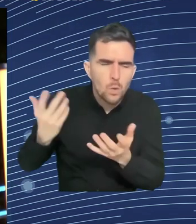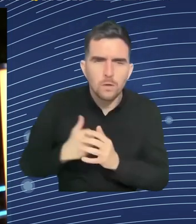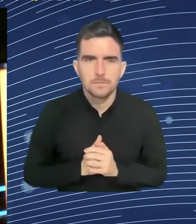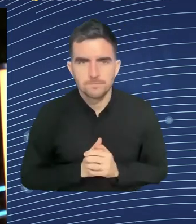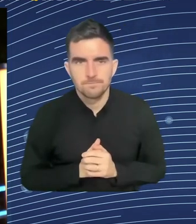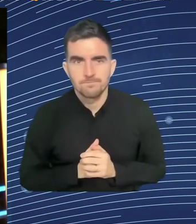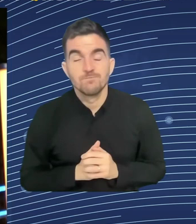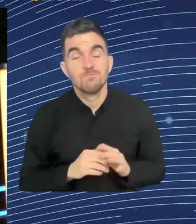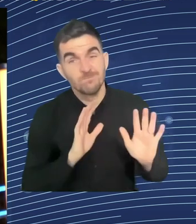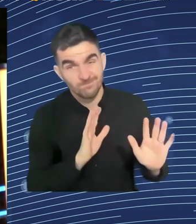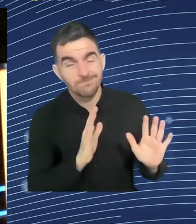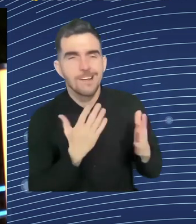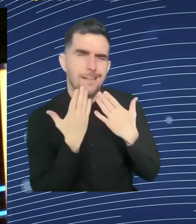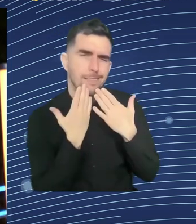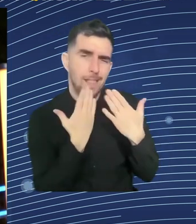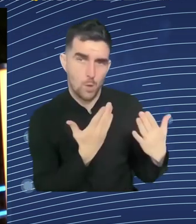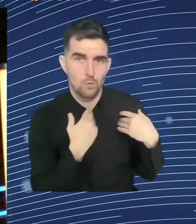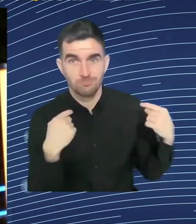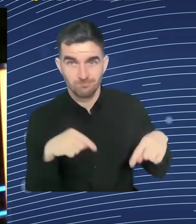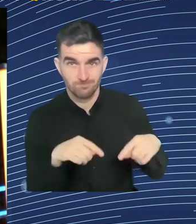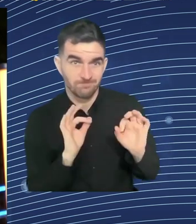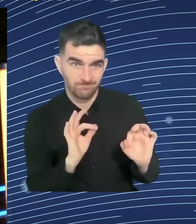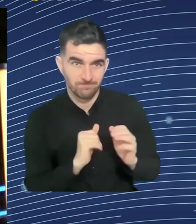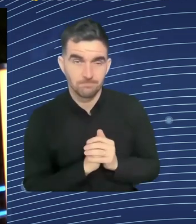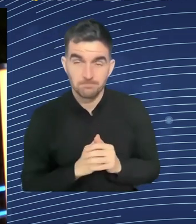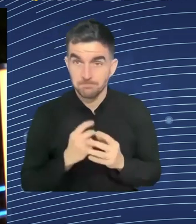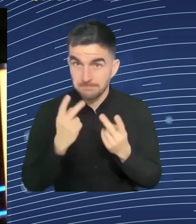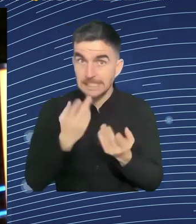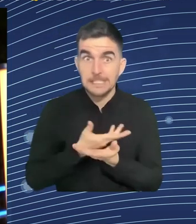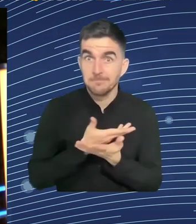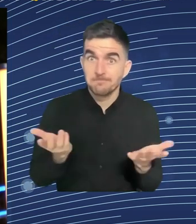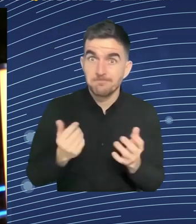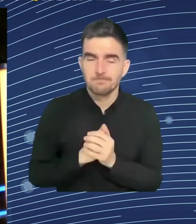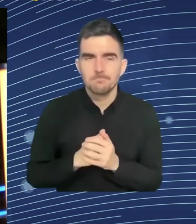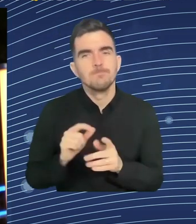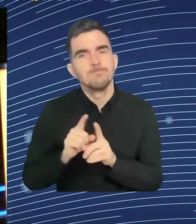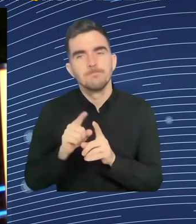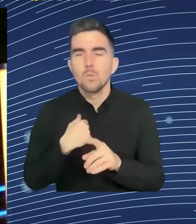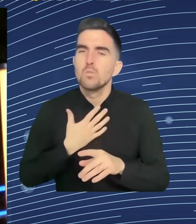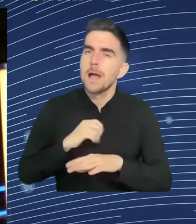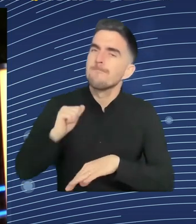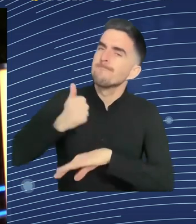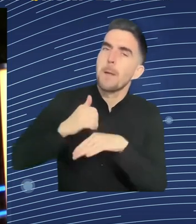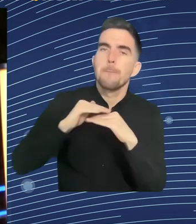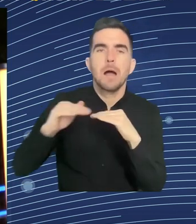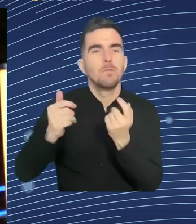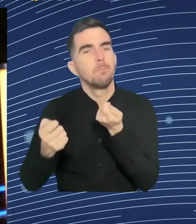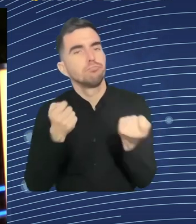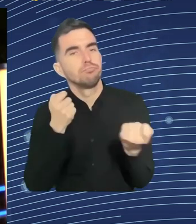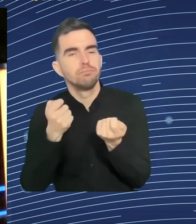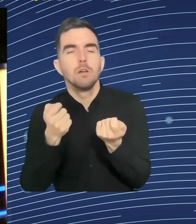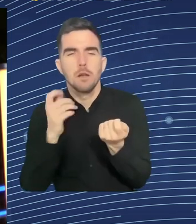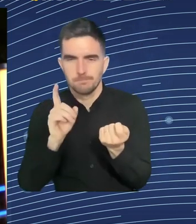is proceeding from the idea that we have a big change in our organization of work.